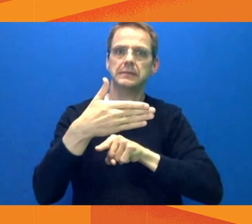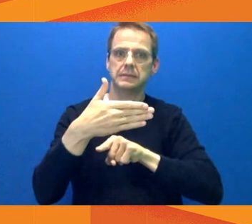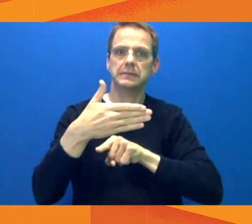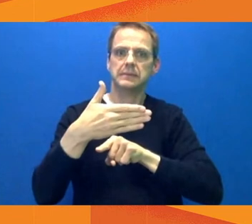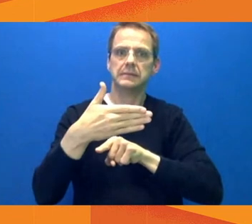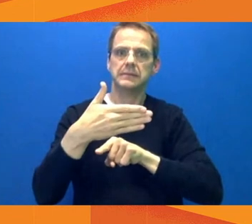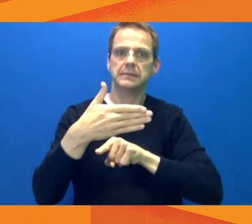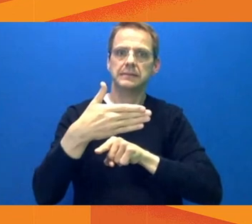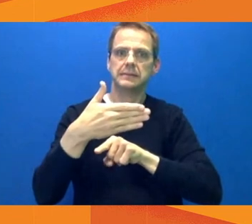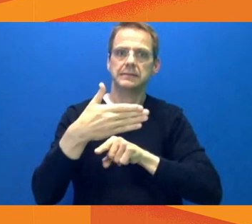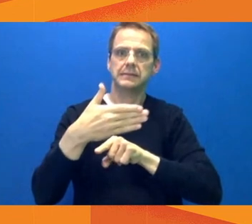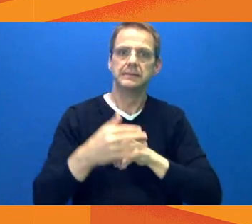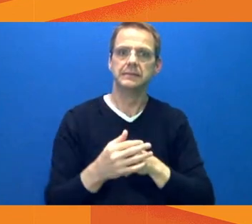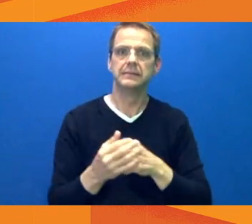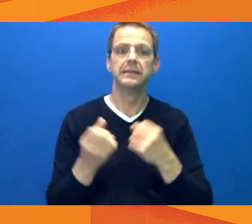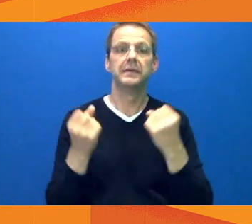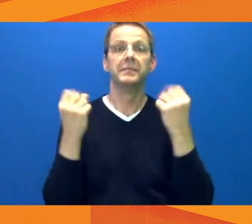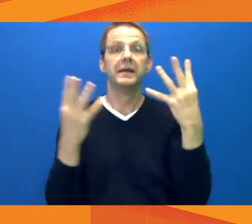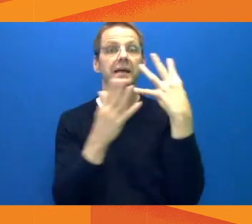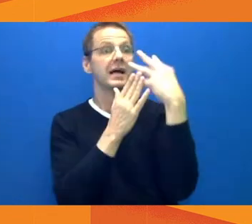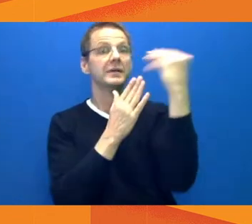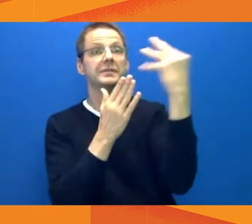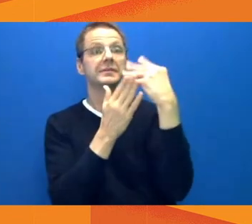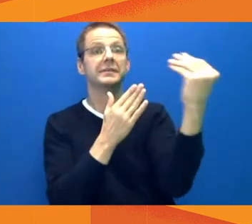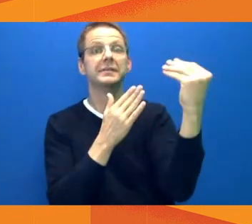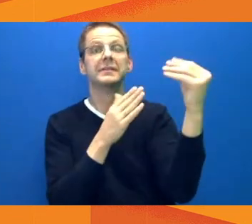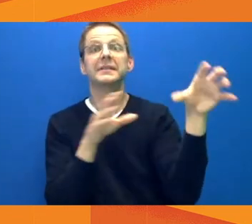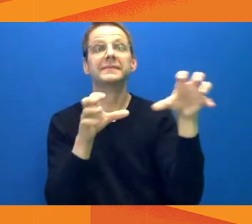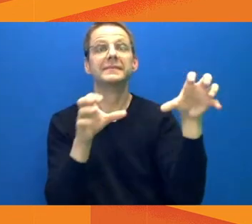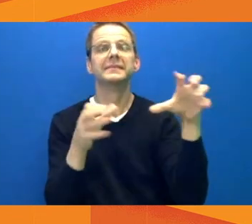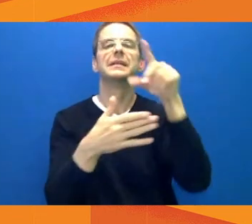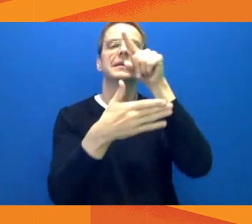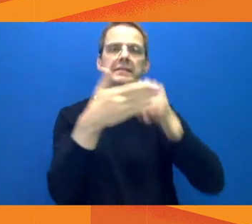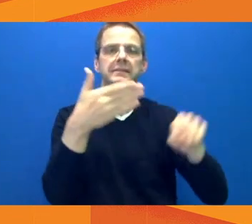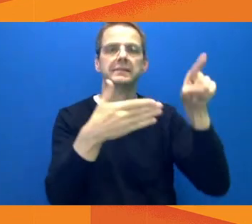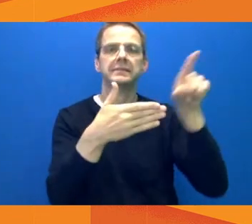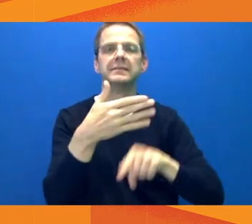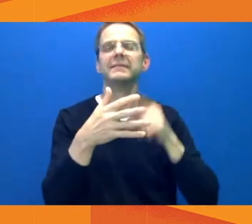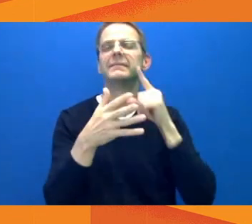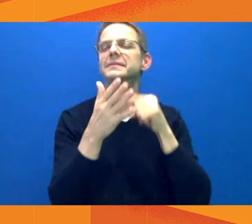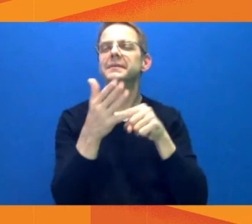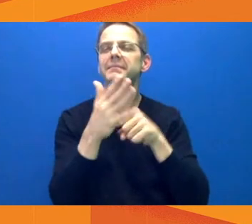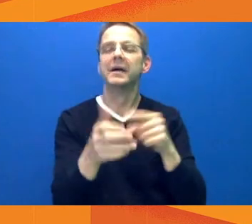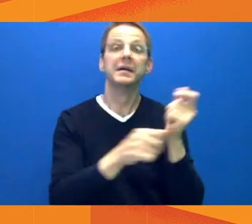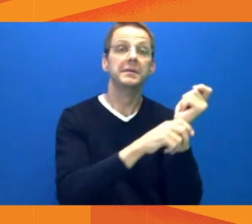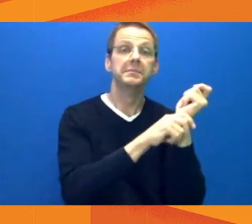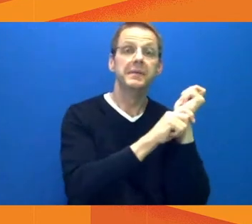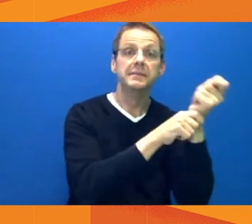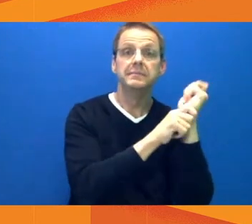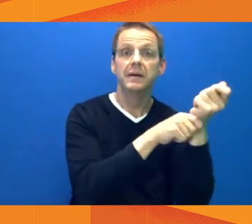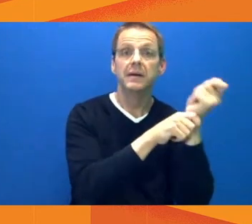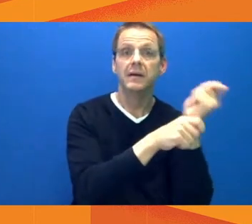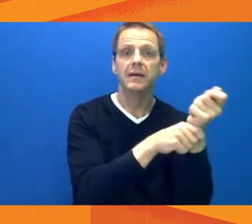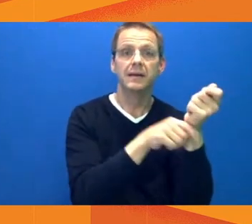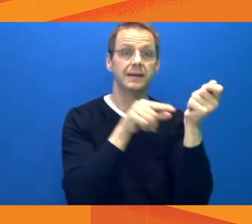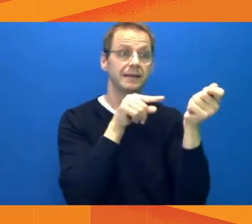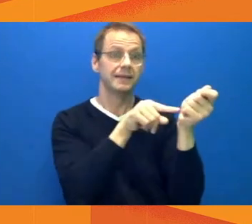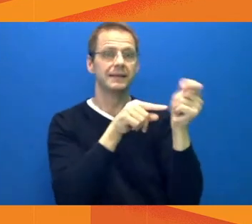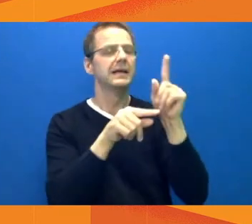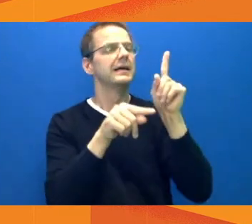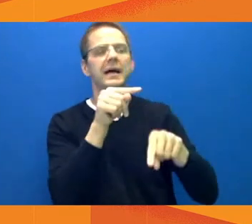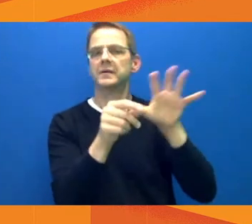diamonds, and running tracks for at least three weeks. While we have closed those programs where people would gather,